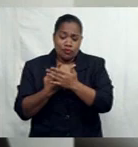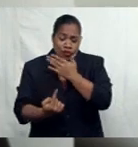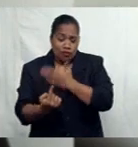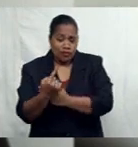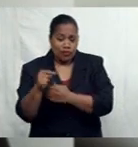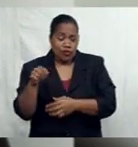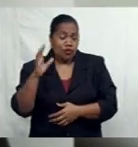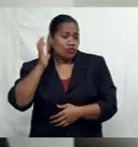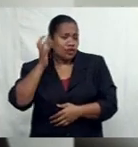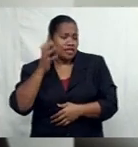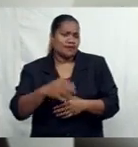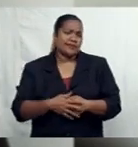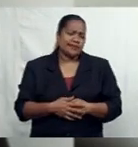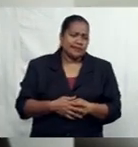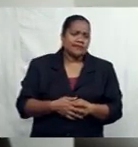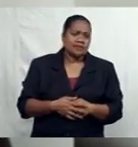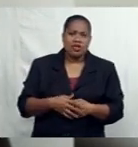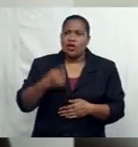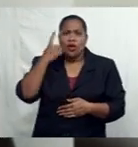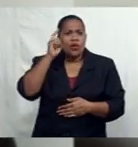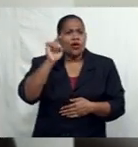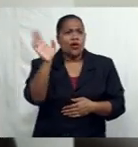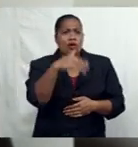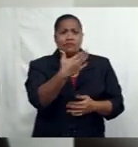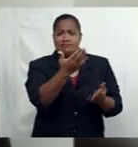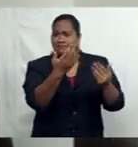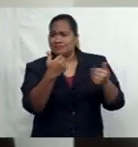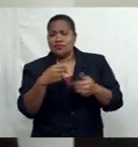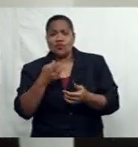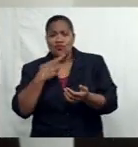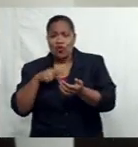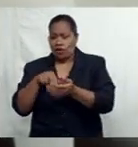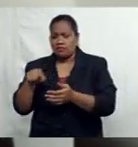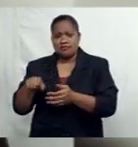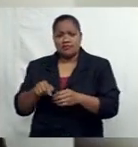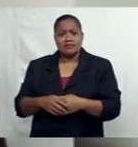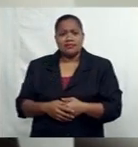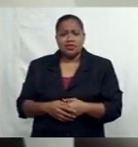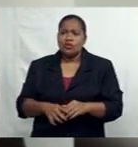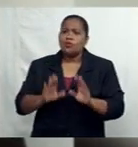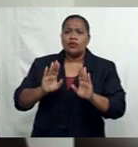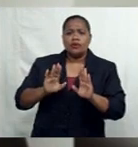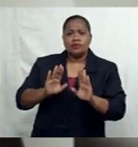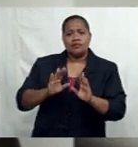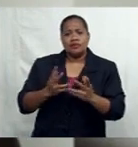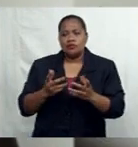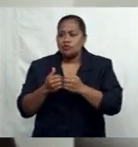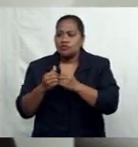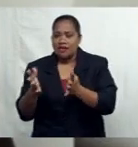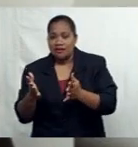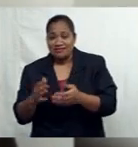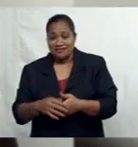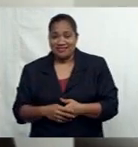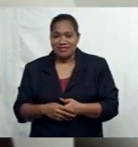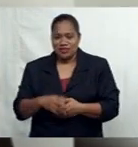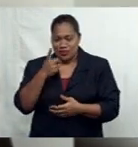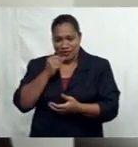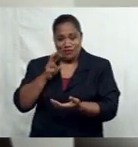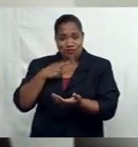then you have to call everybody, come on, have to record the song on the cassette and wait for it to start or to stop.